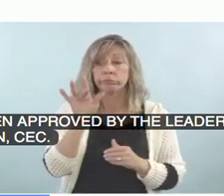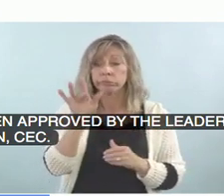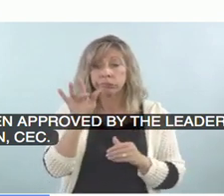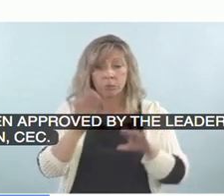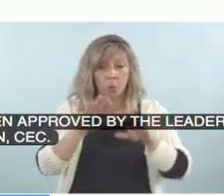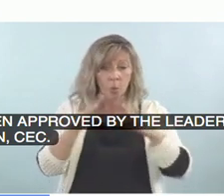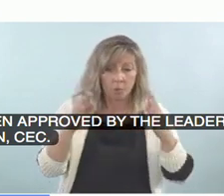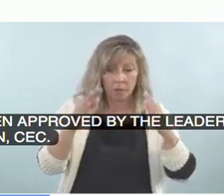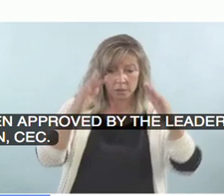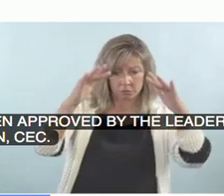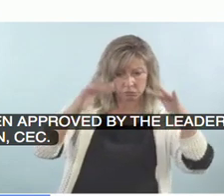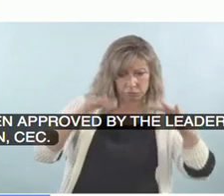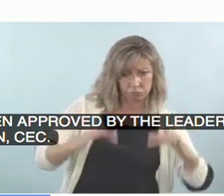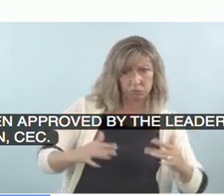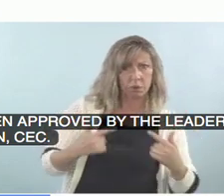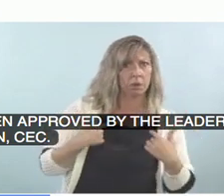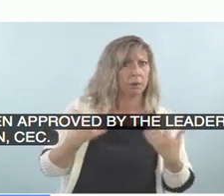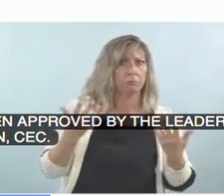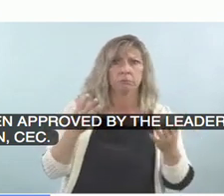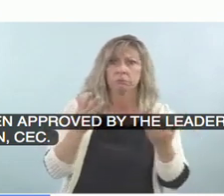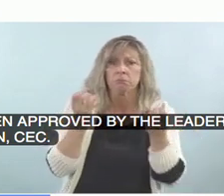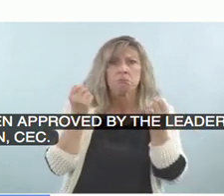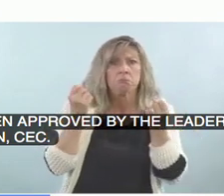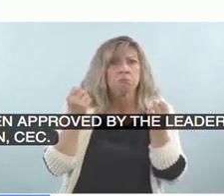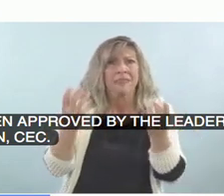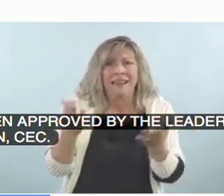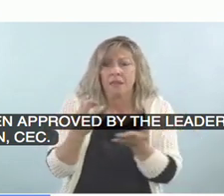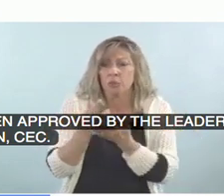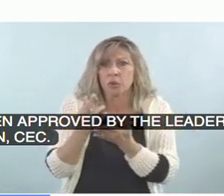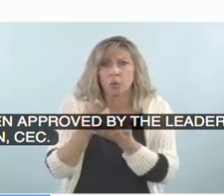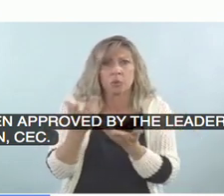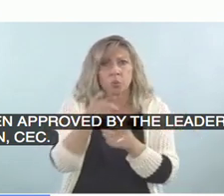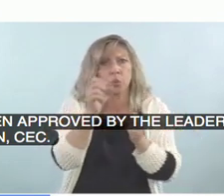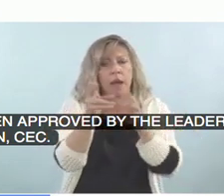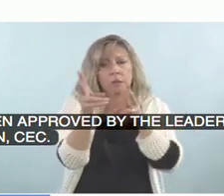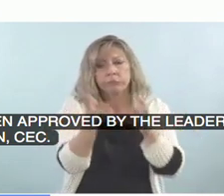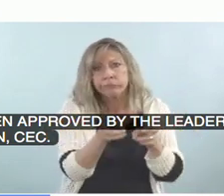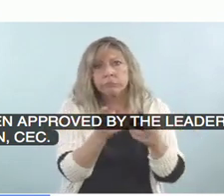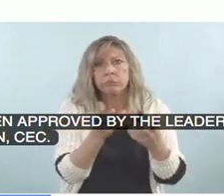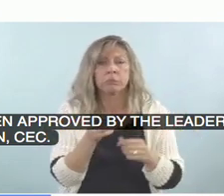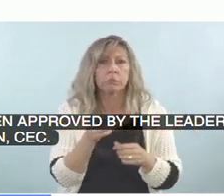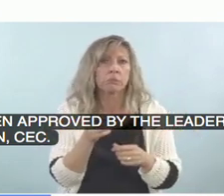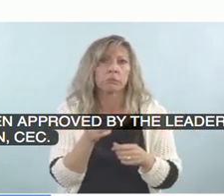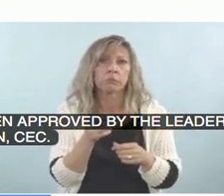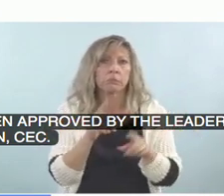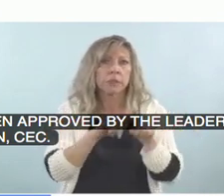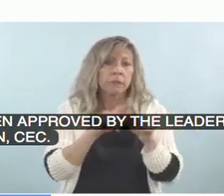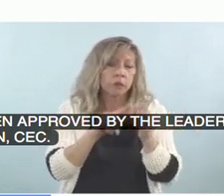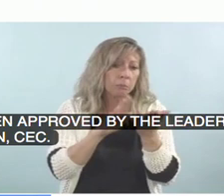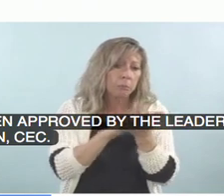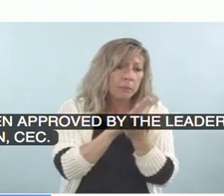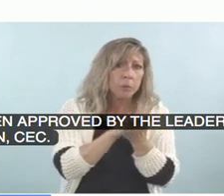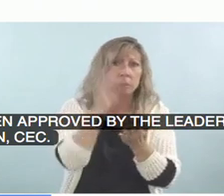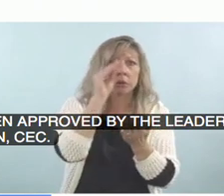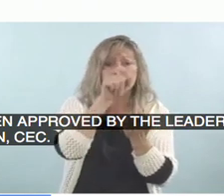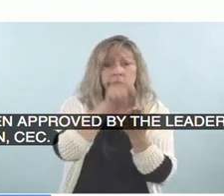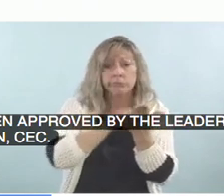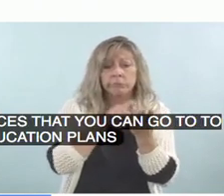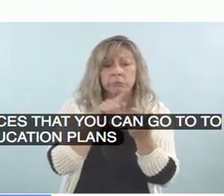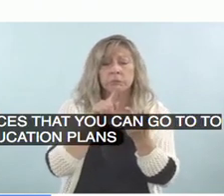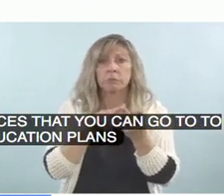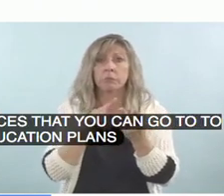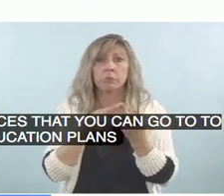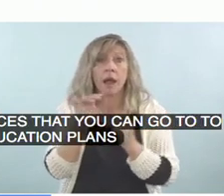download papers and sample IEPs, individual education plans on child